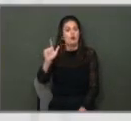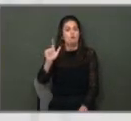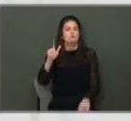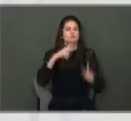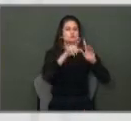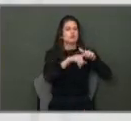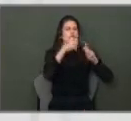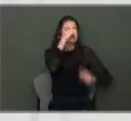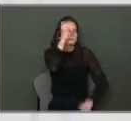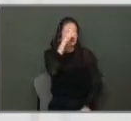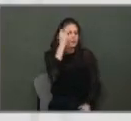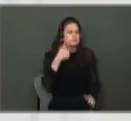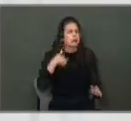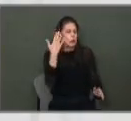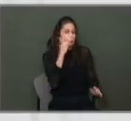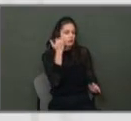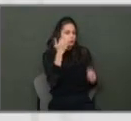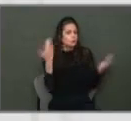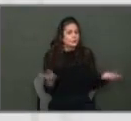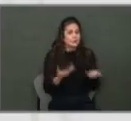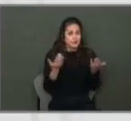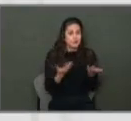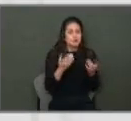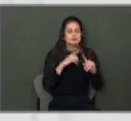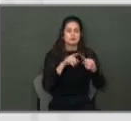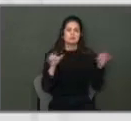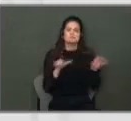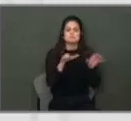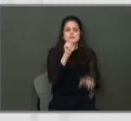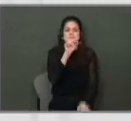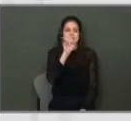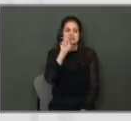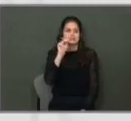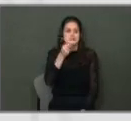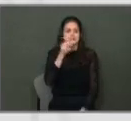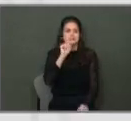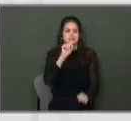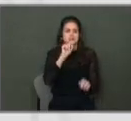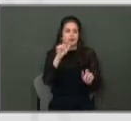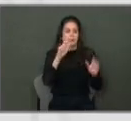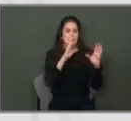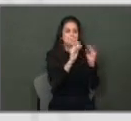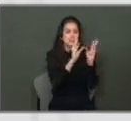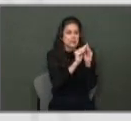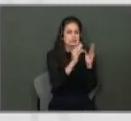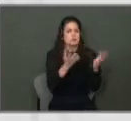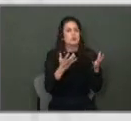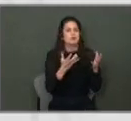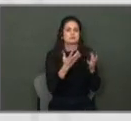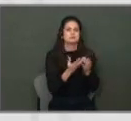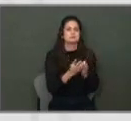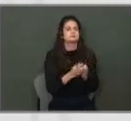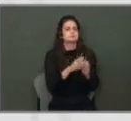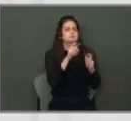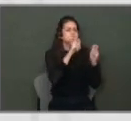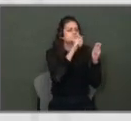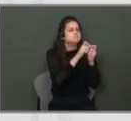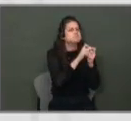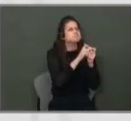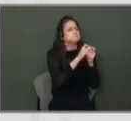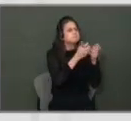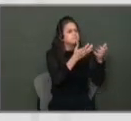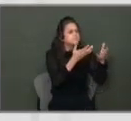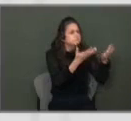beginning of summer. And I don't know if any of you were in this room when we did the town halls. But we wanted to be a little bit more intentional in terms of